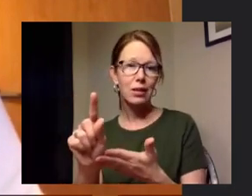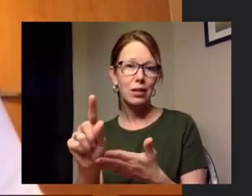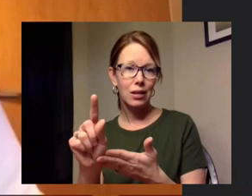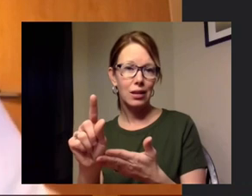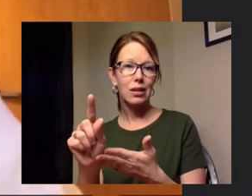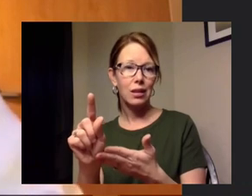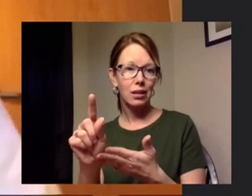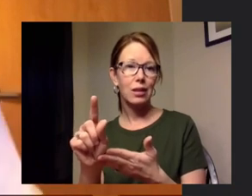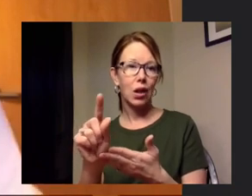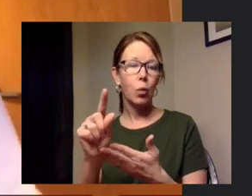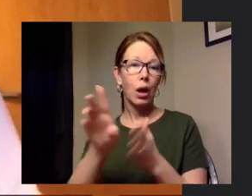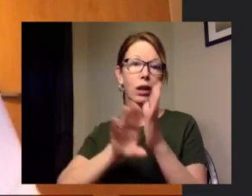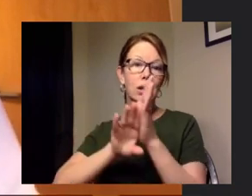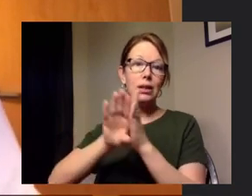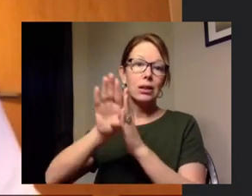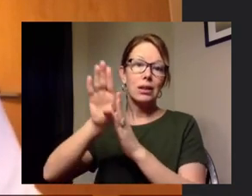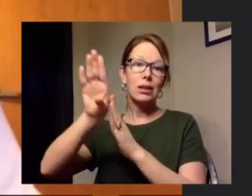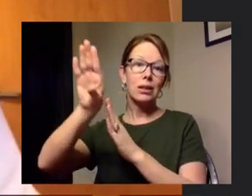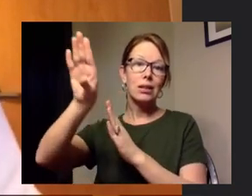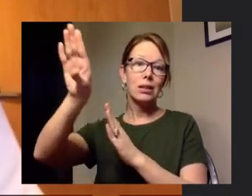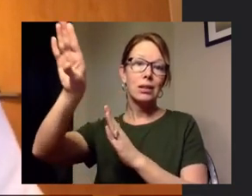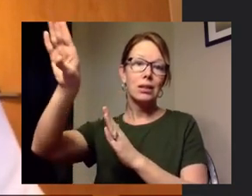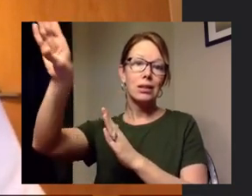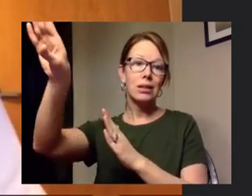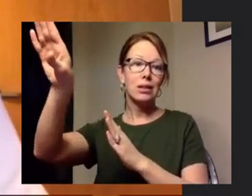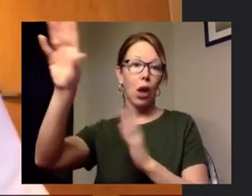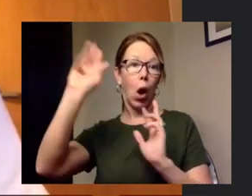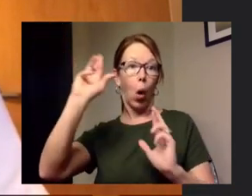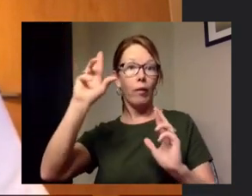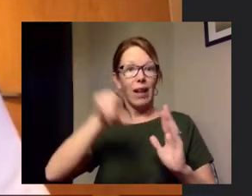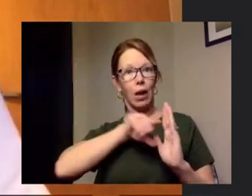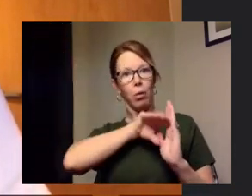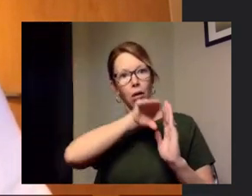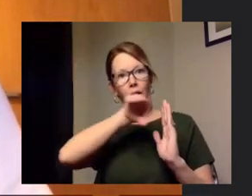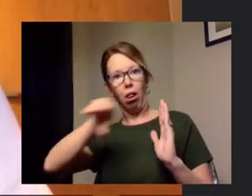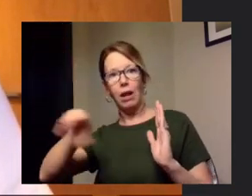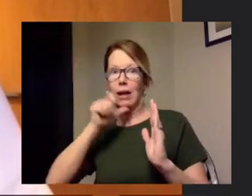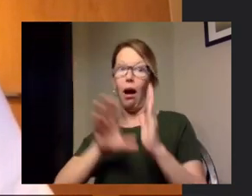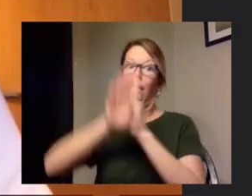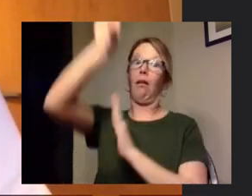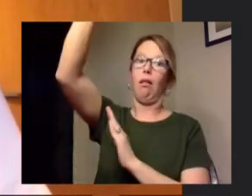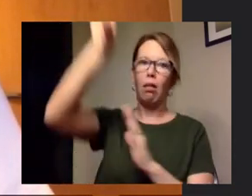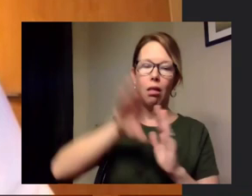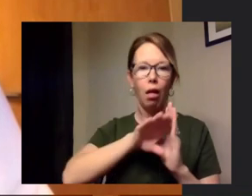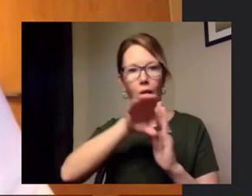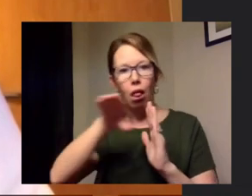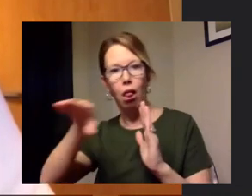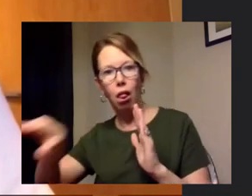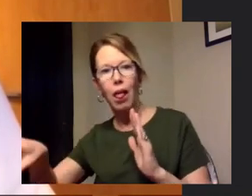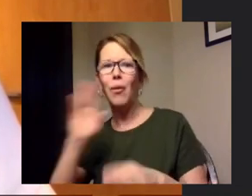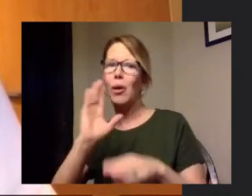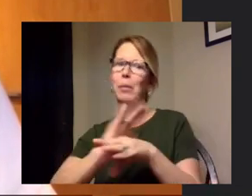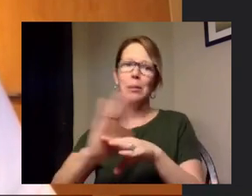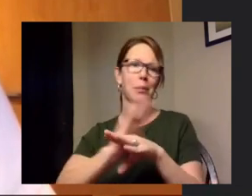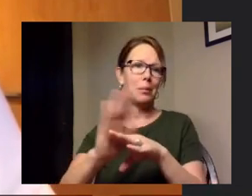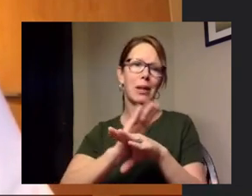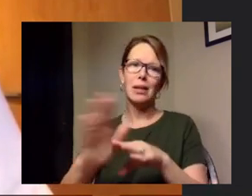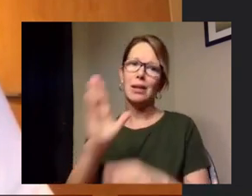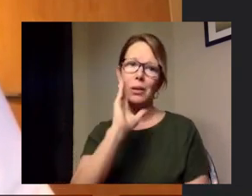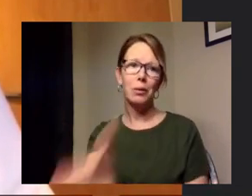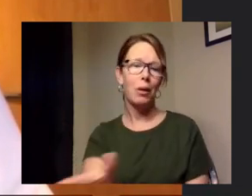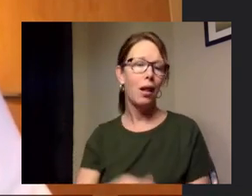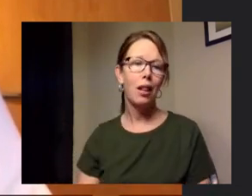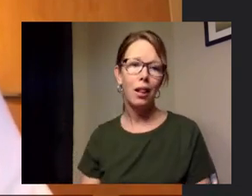reach that peak which hopefully will be at the lower curve um we will be very very busy our primary